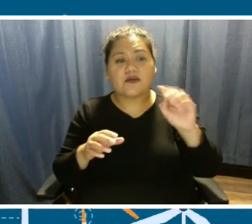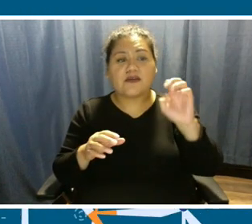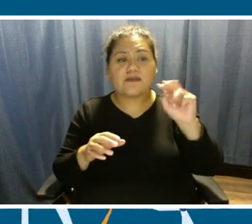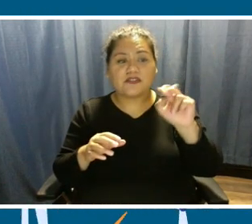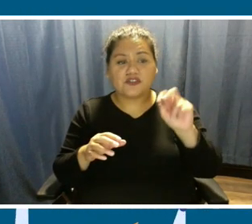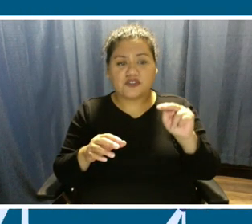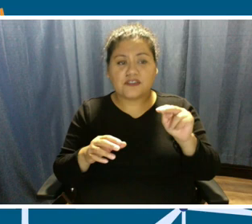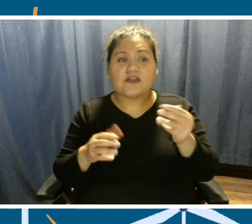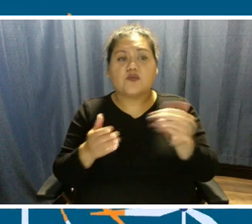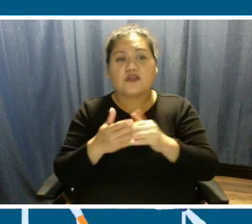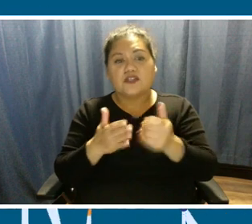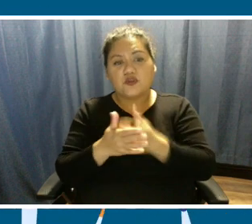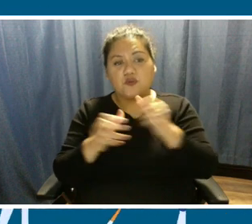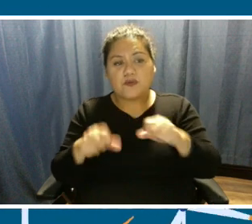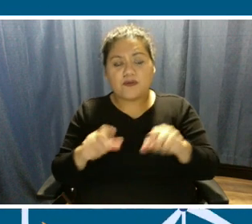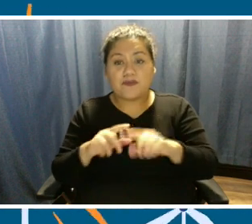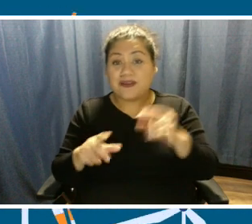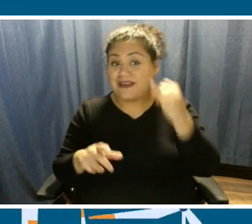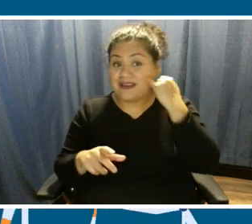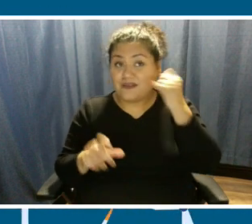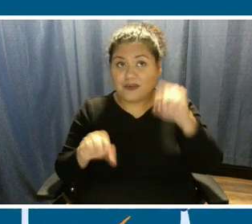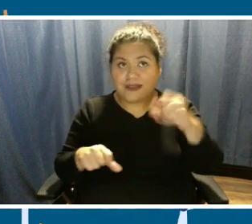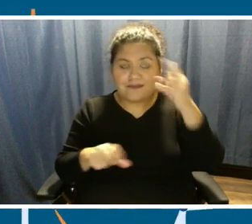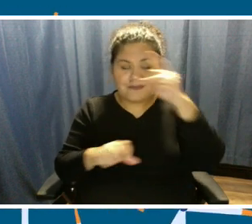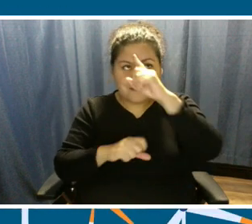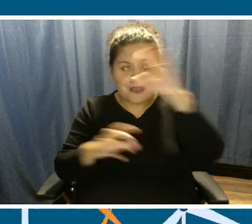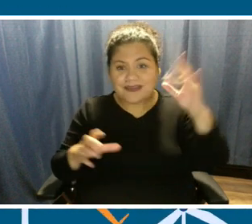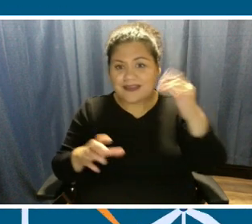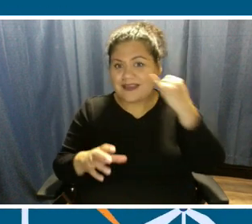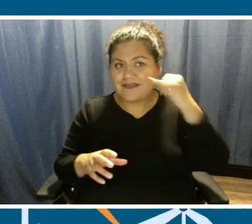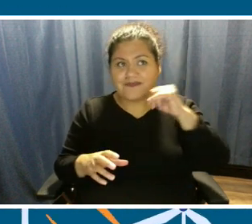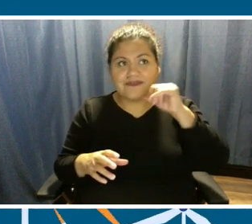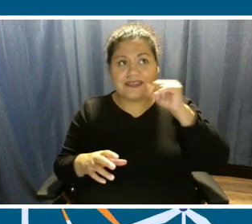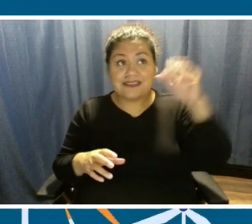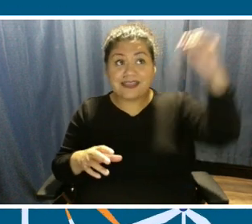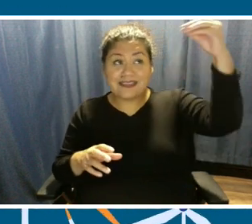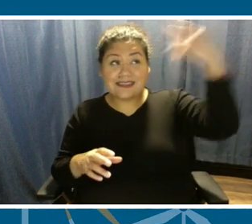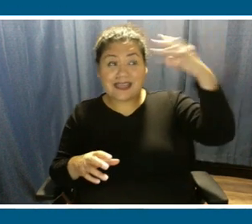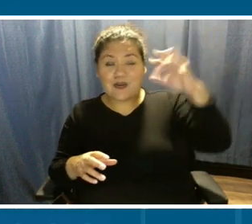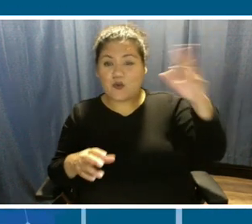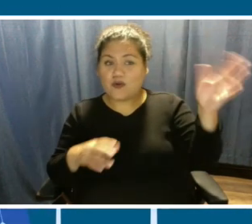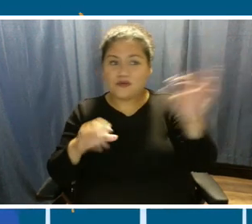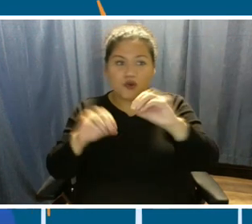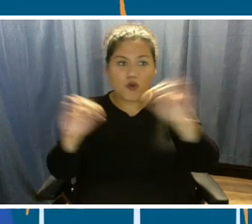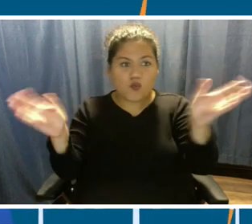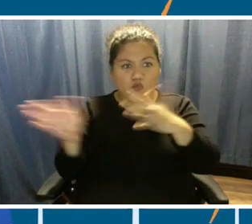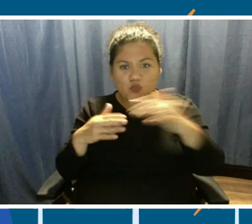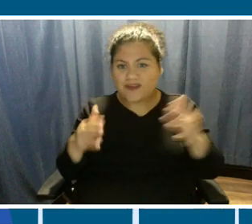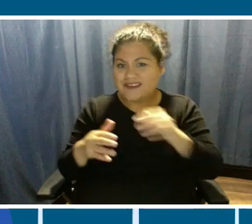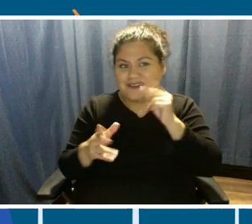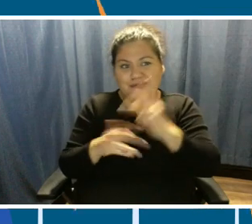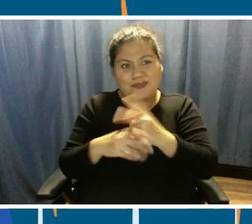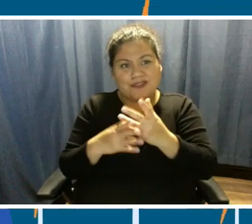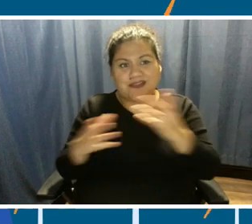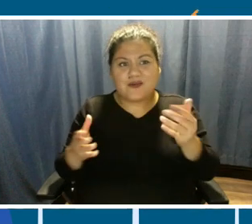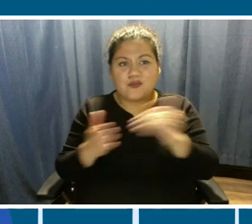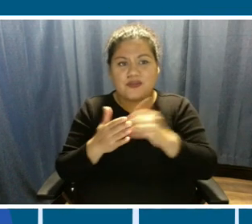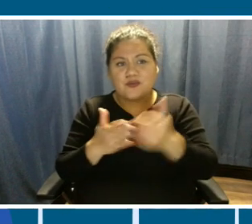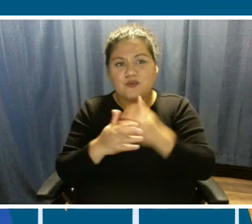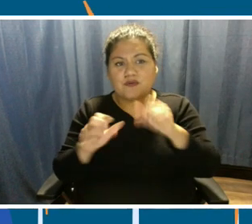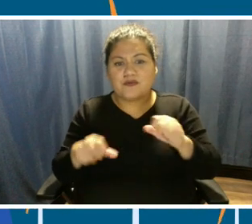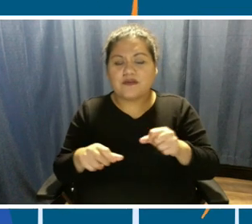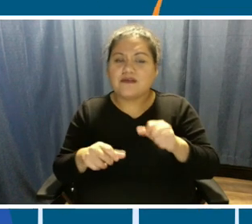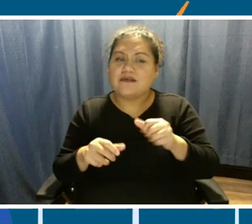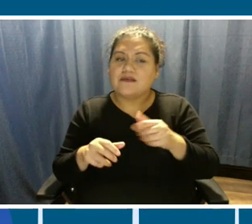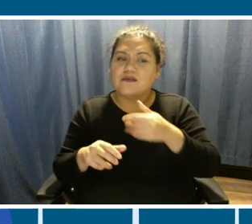can imagine, if the wind isn't blowing or the sun isn't shining, they don't produce much. Renewables work best when backed by storage